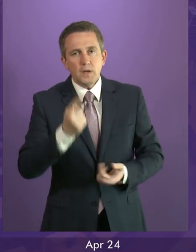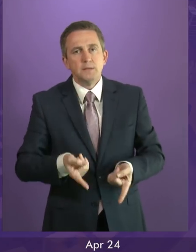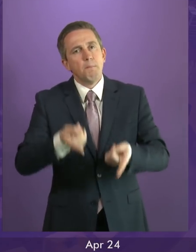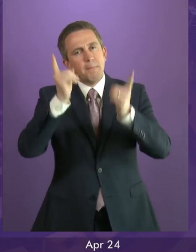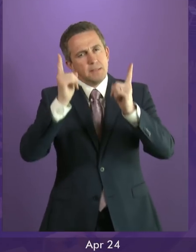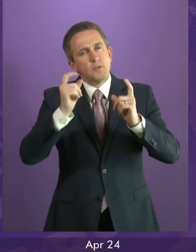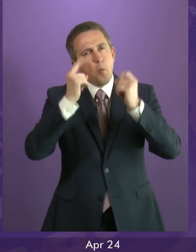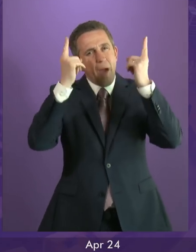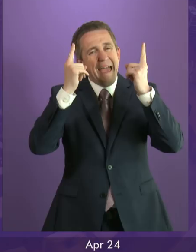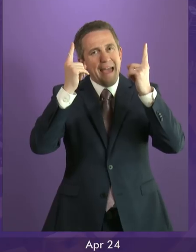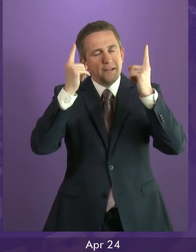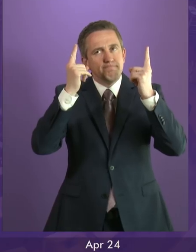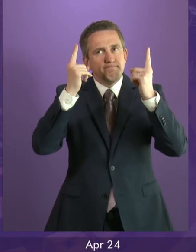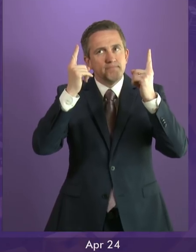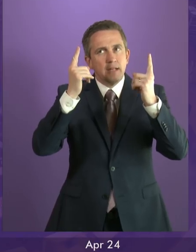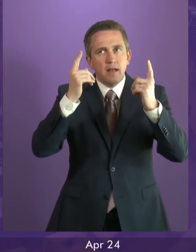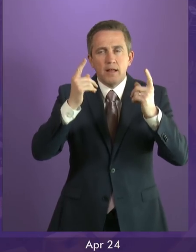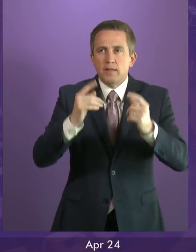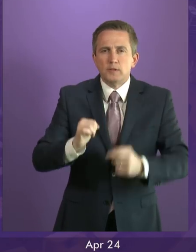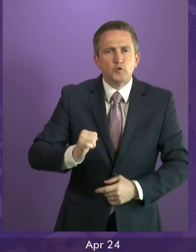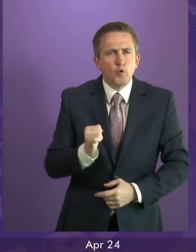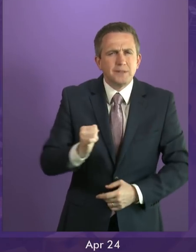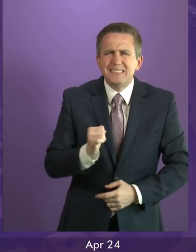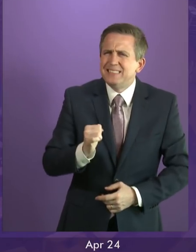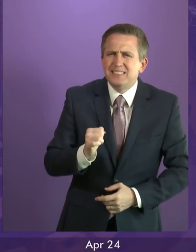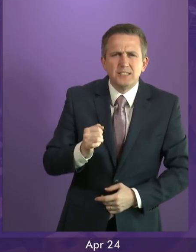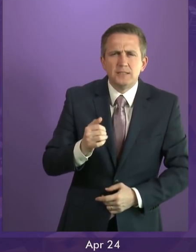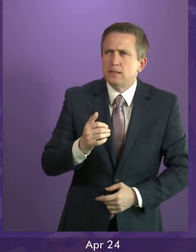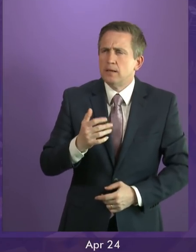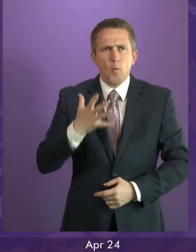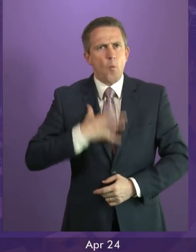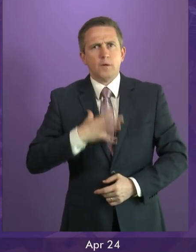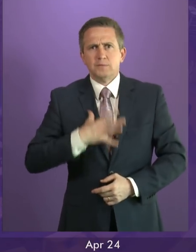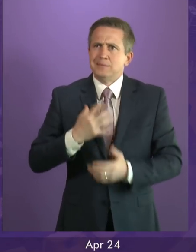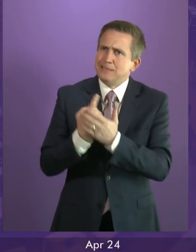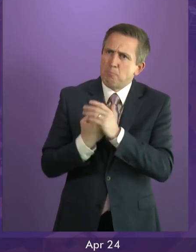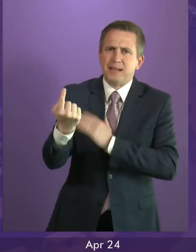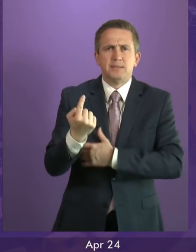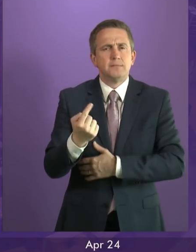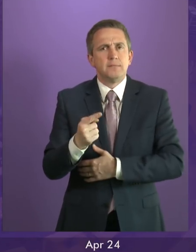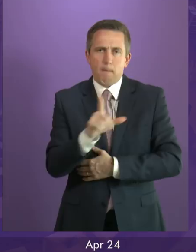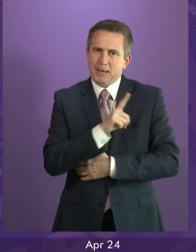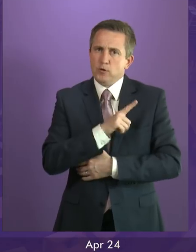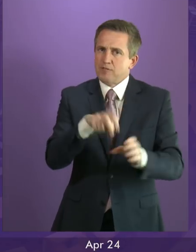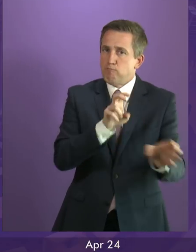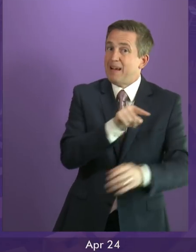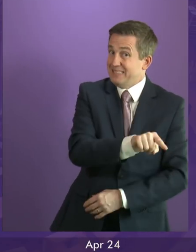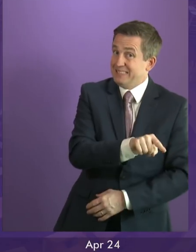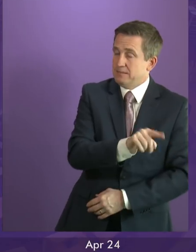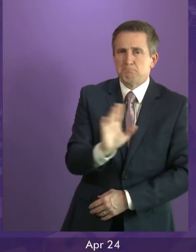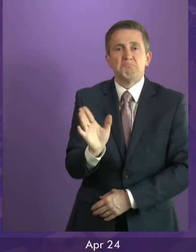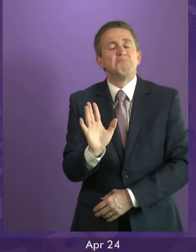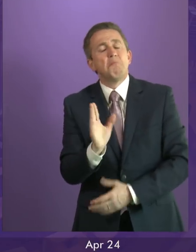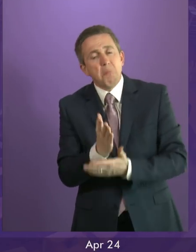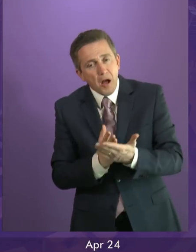be aware, the desire for independence is not born out of Brexit alone, but an anger, an anger